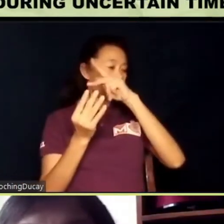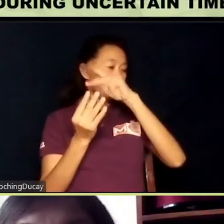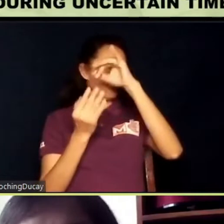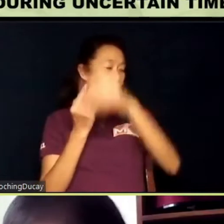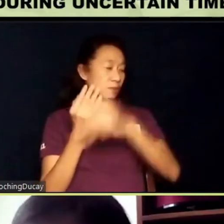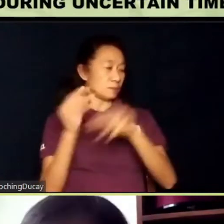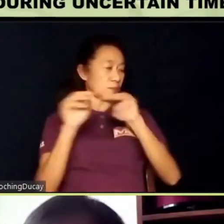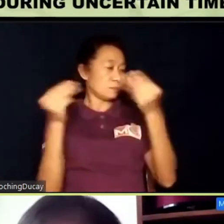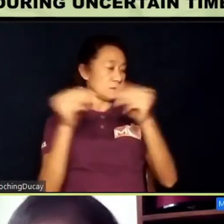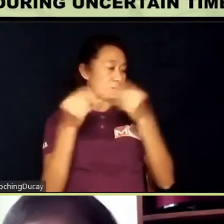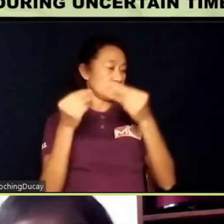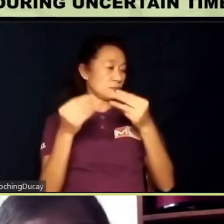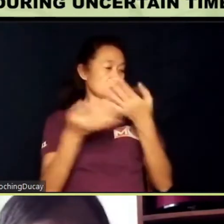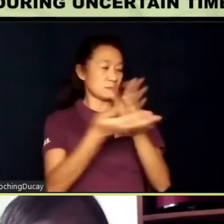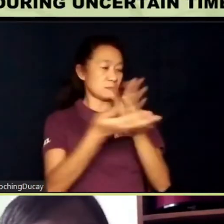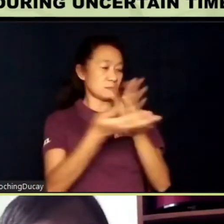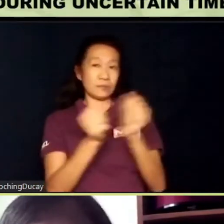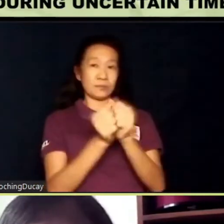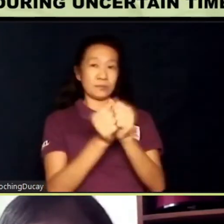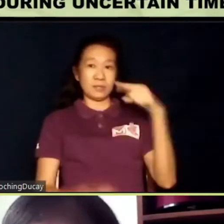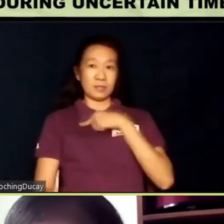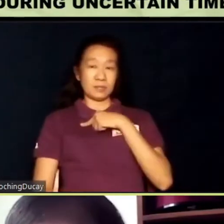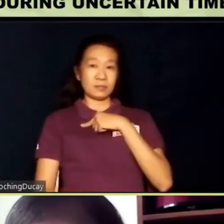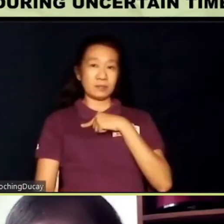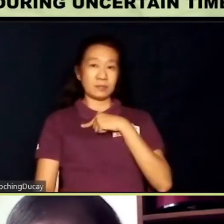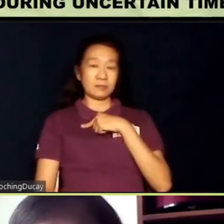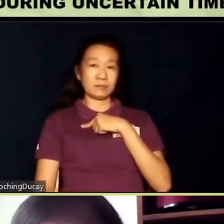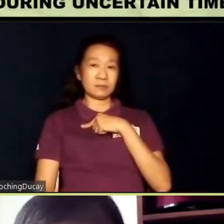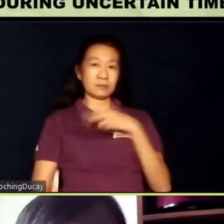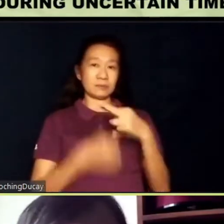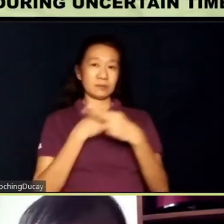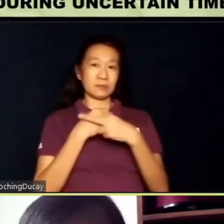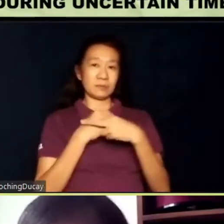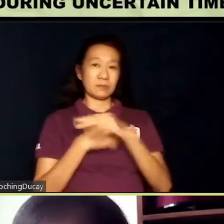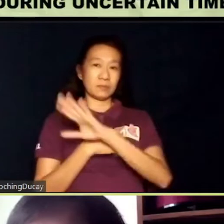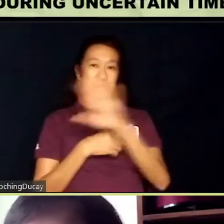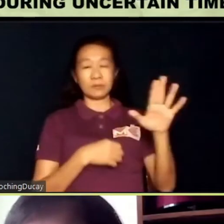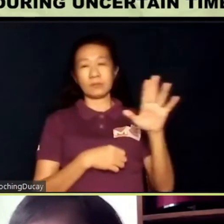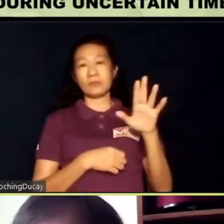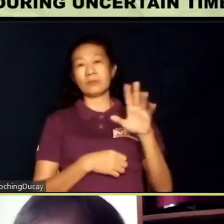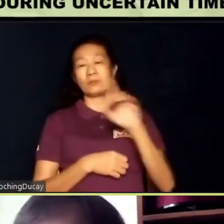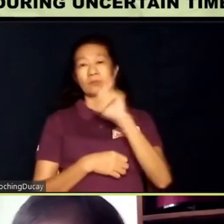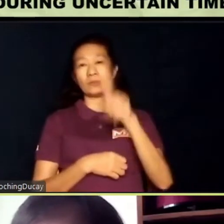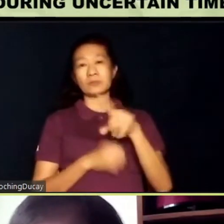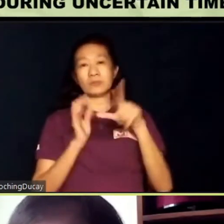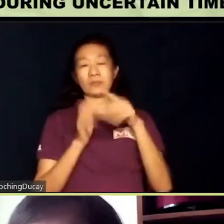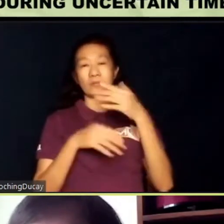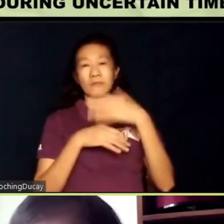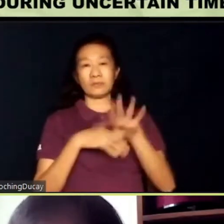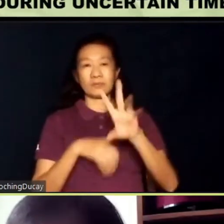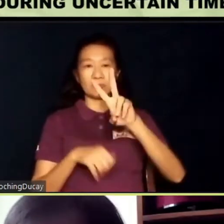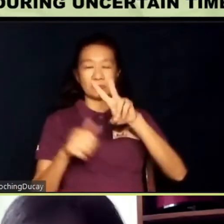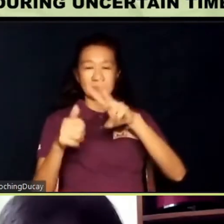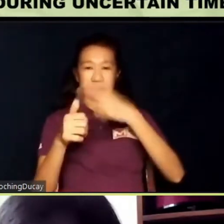have shared with us. We'll be reserving your questions for later, after our second